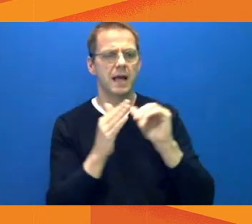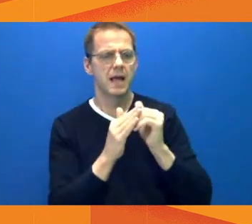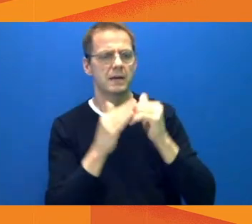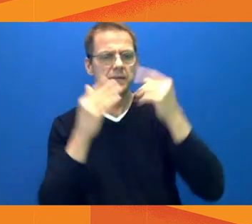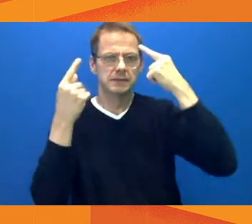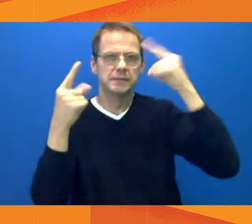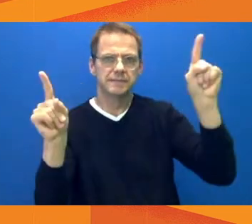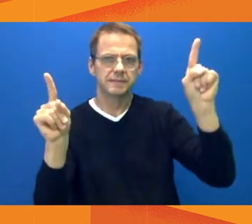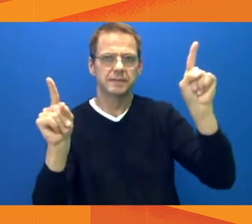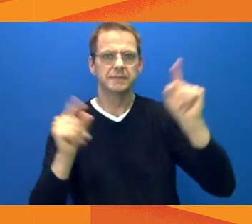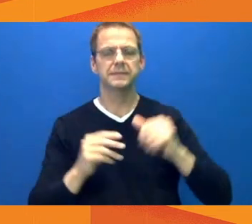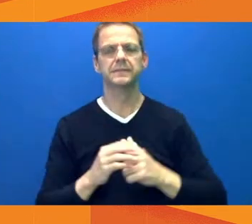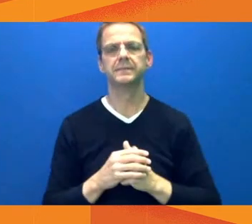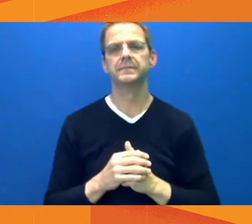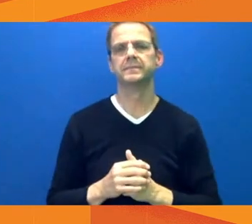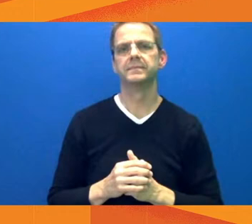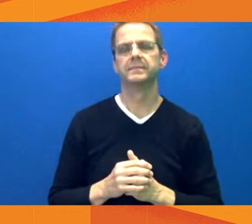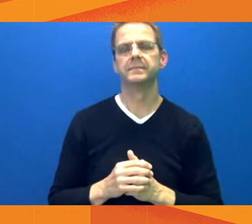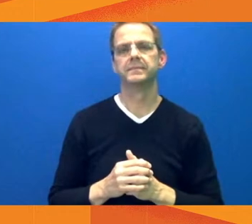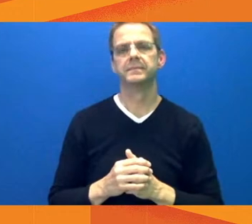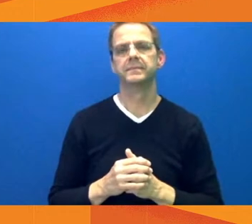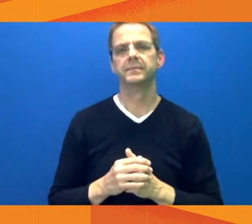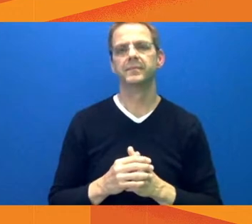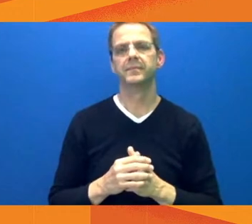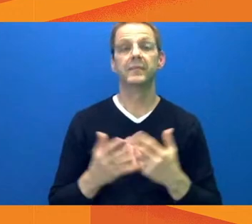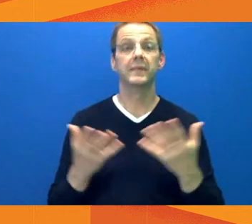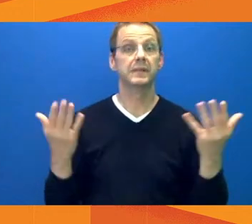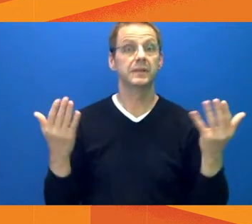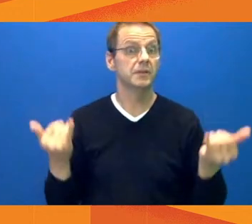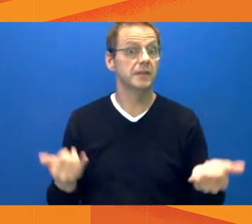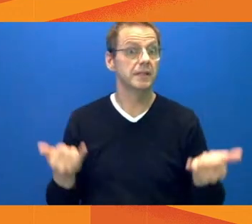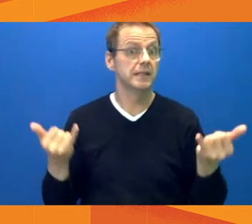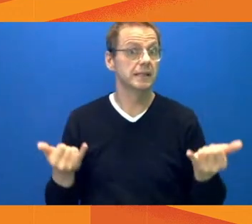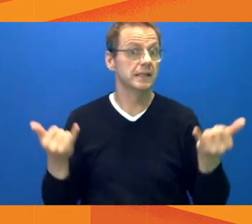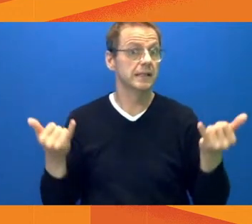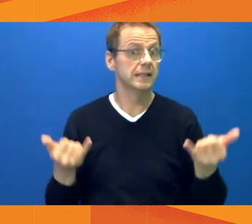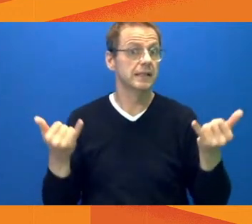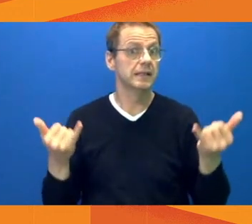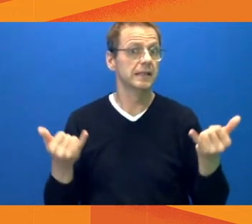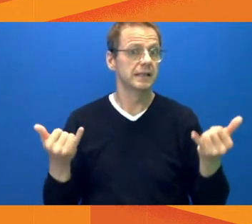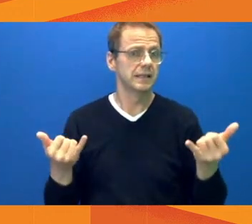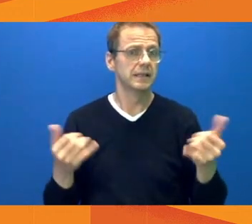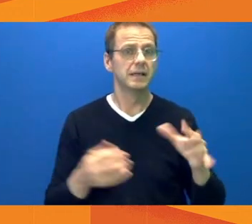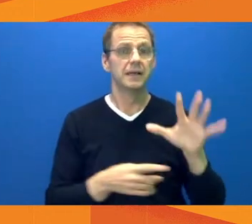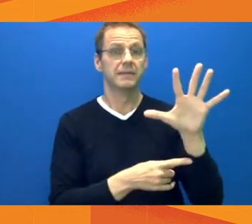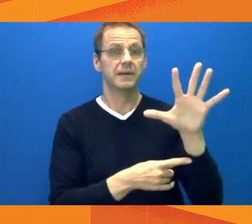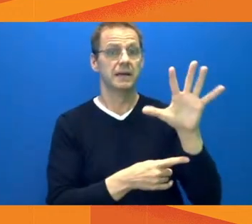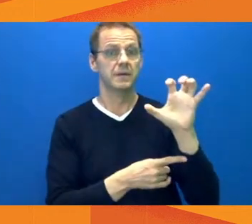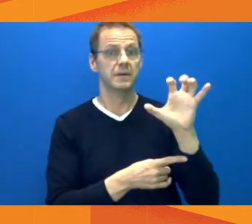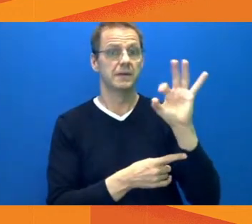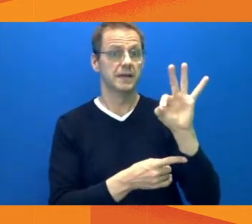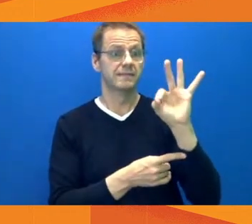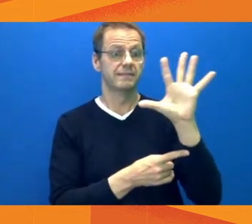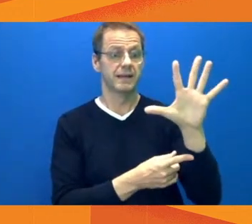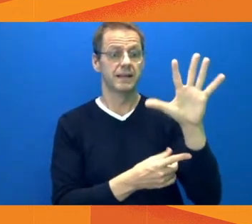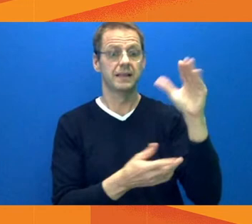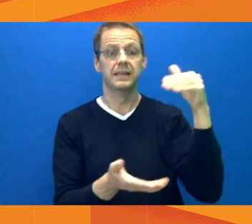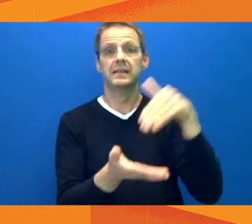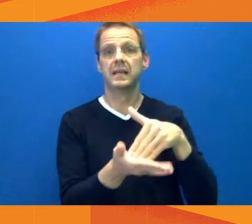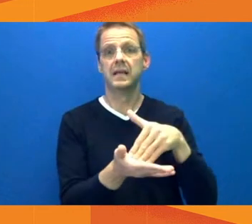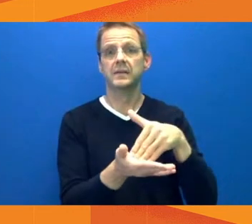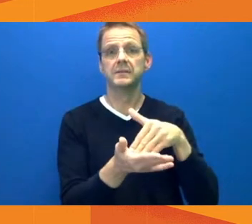have received at least one vaccination dose. And over 100,000 people are fully vaccinated. This is steady progress.